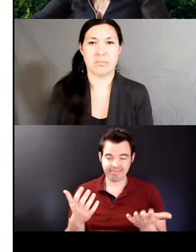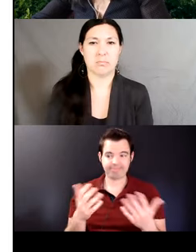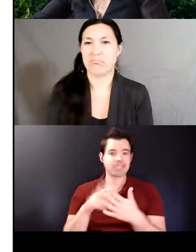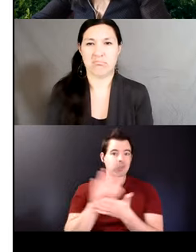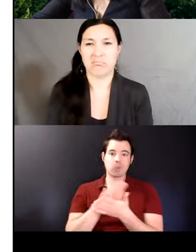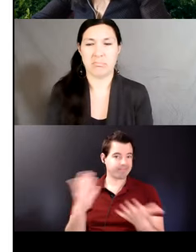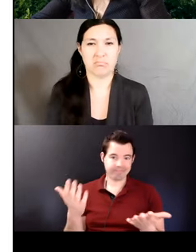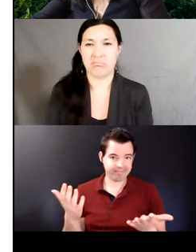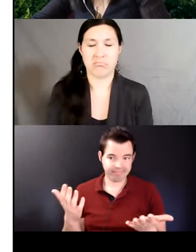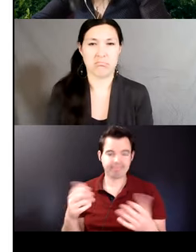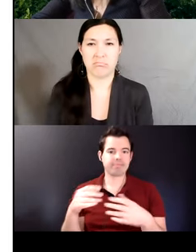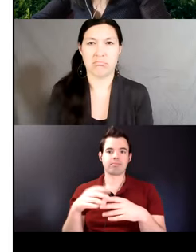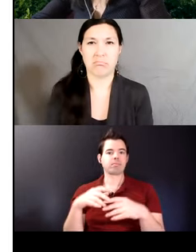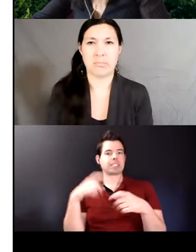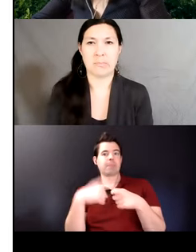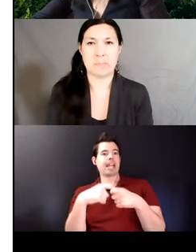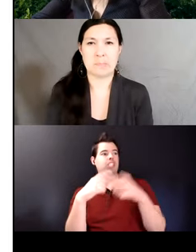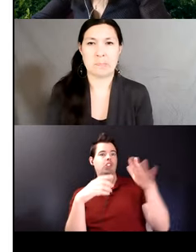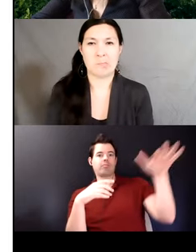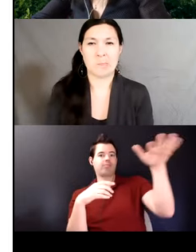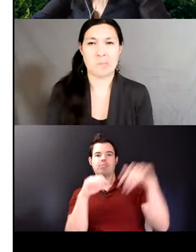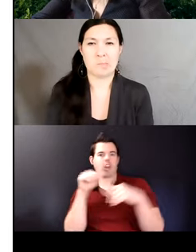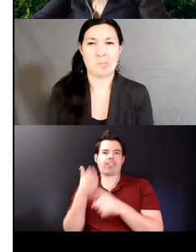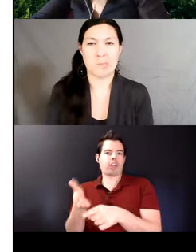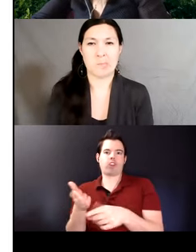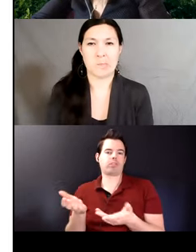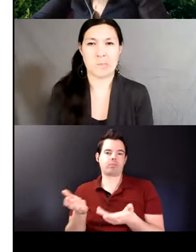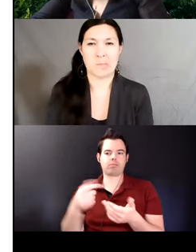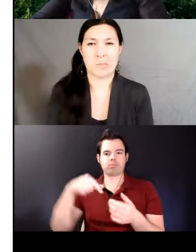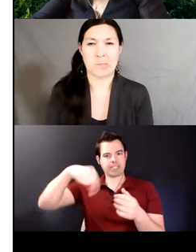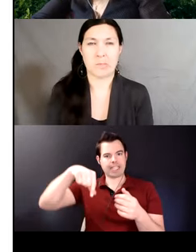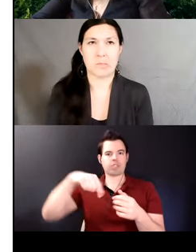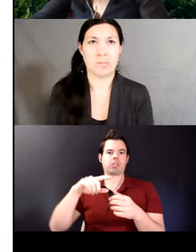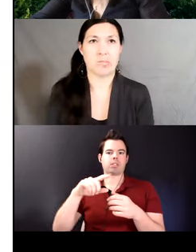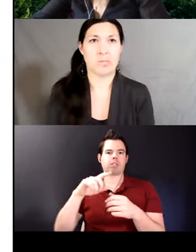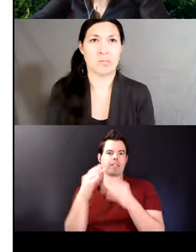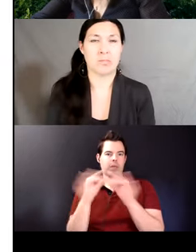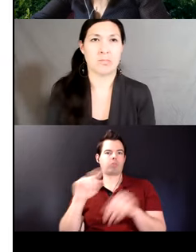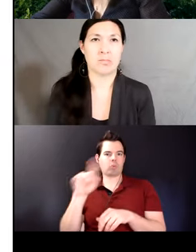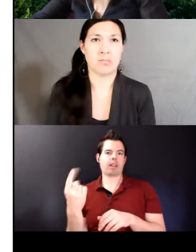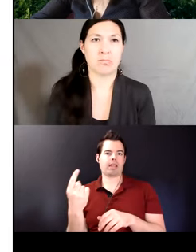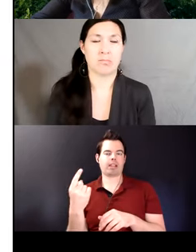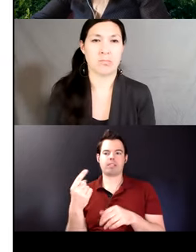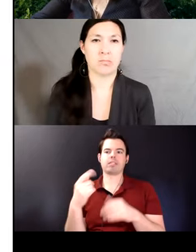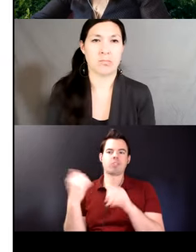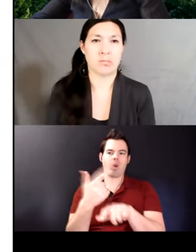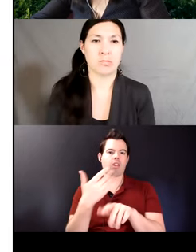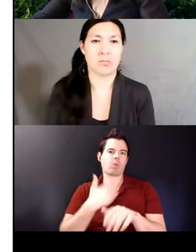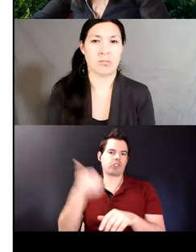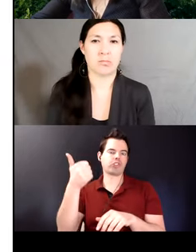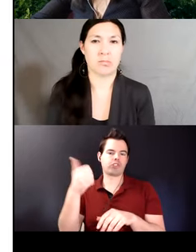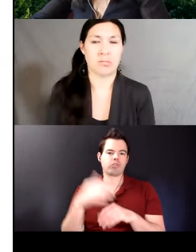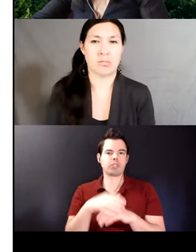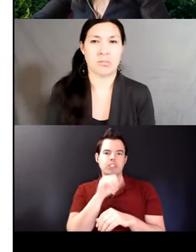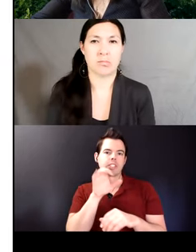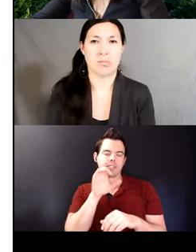Spanish in their day-to-day life and they only speak Quechua they are all elderly people based on